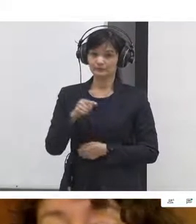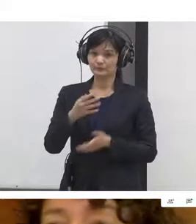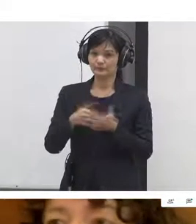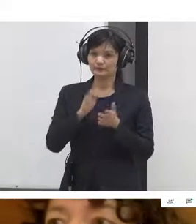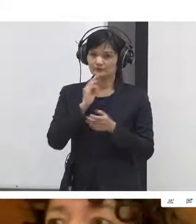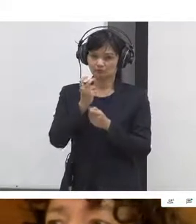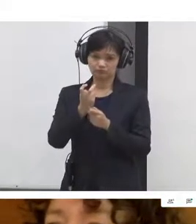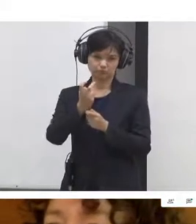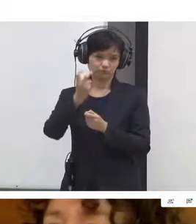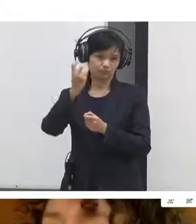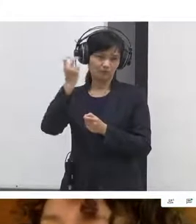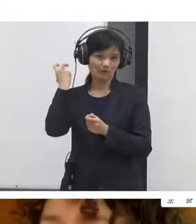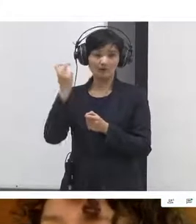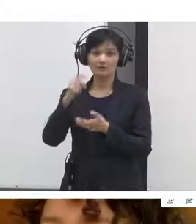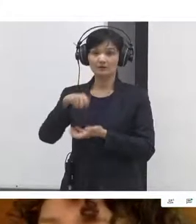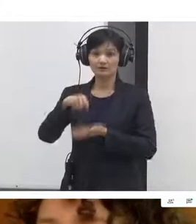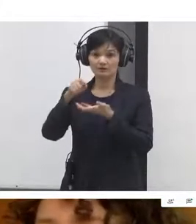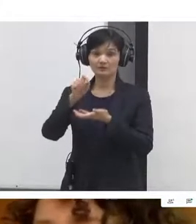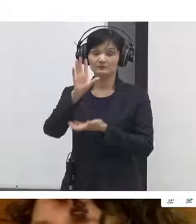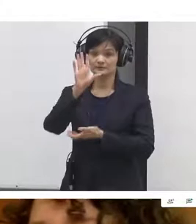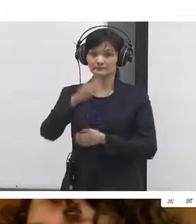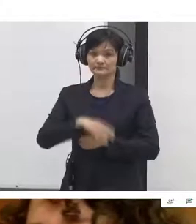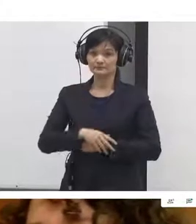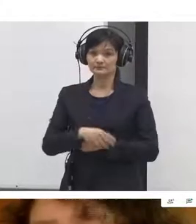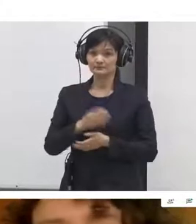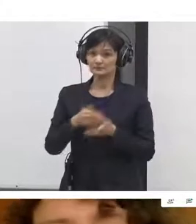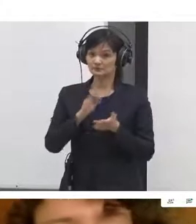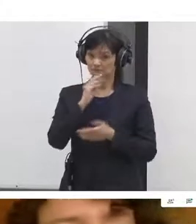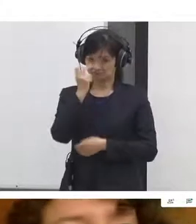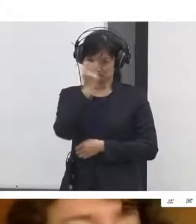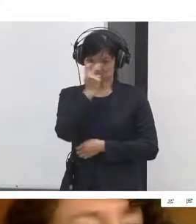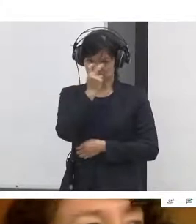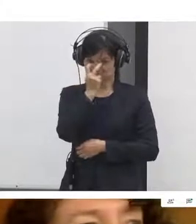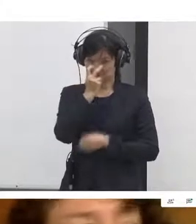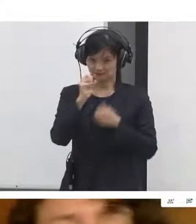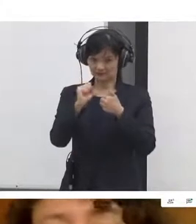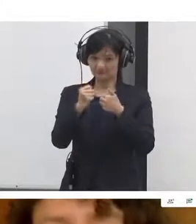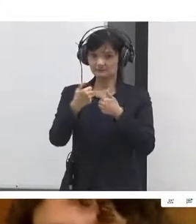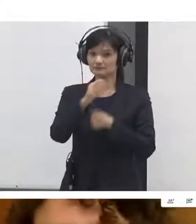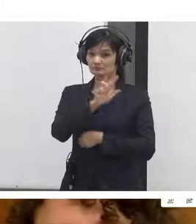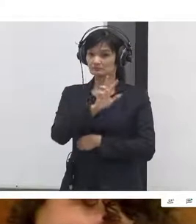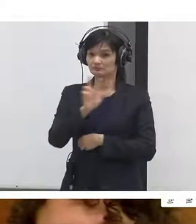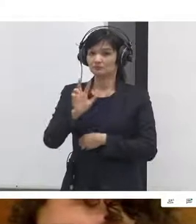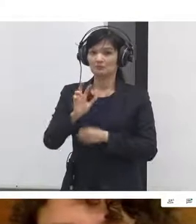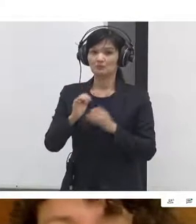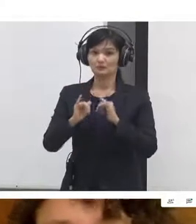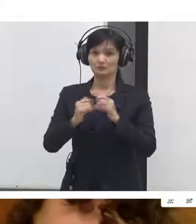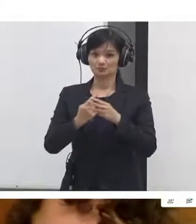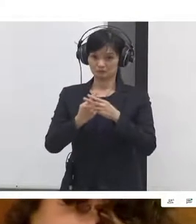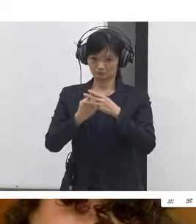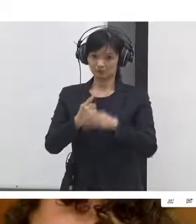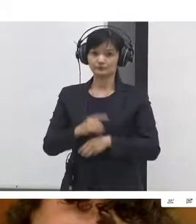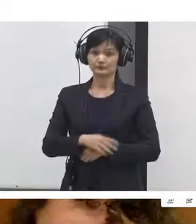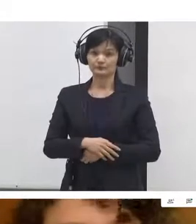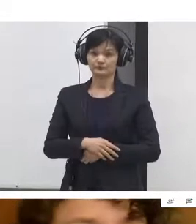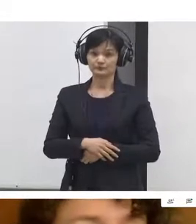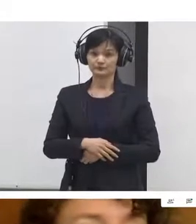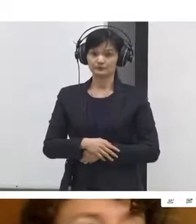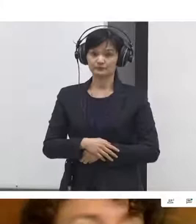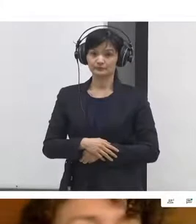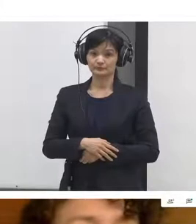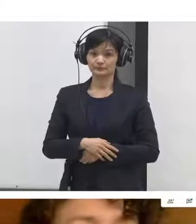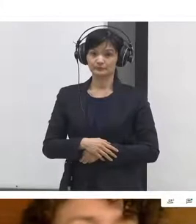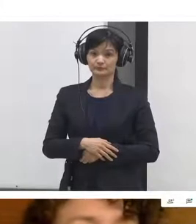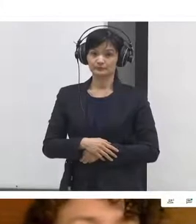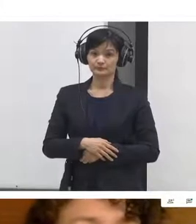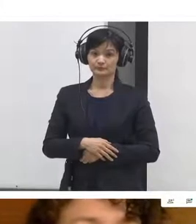and it makes connections to the political philosopher Habermas who